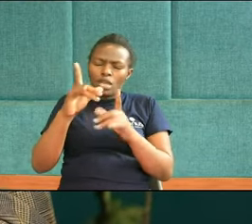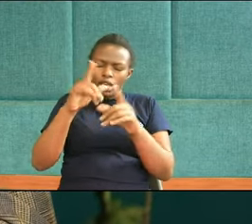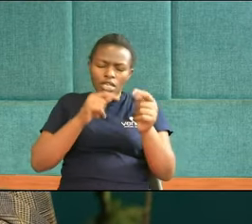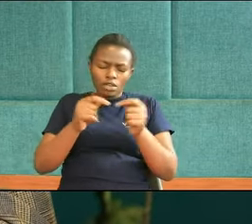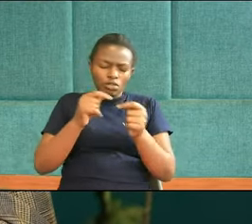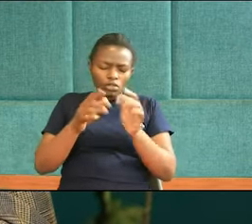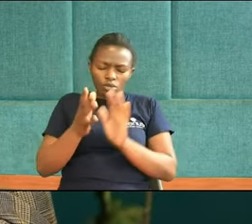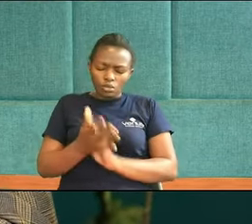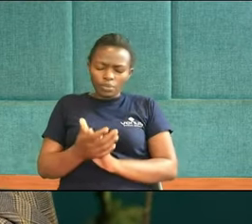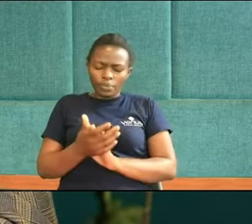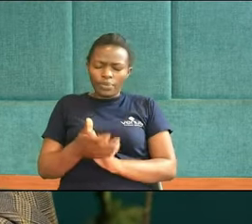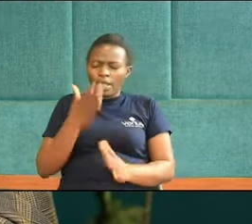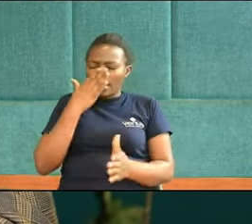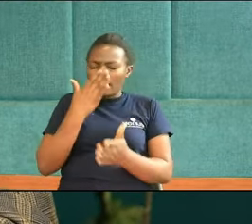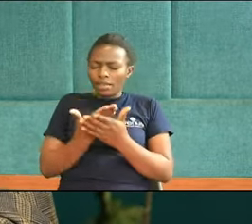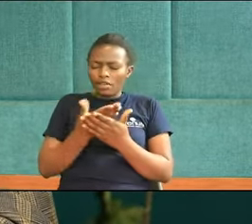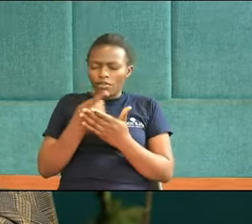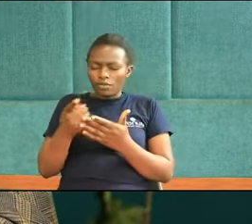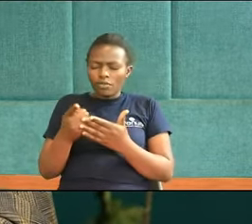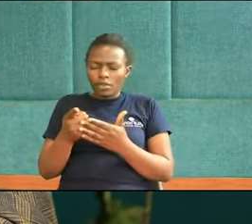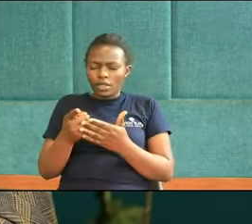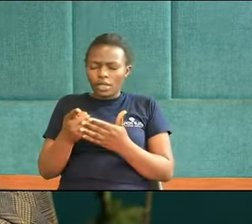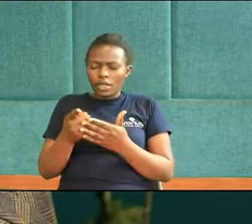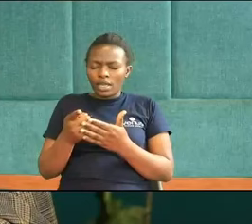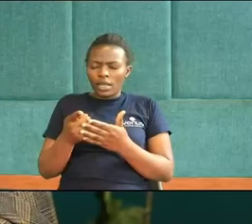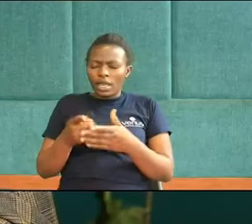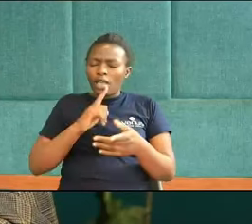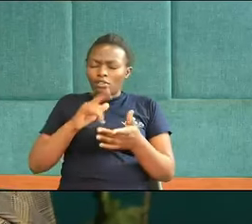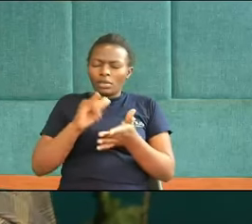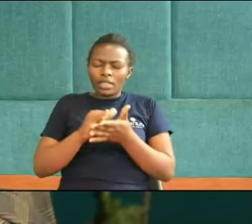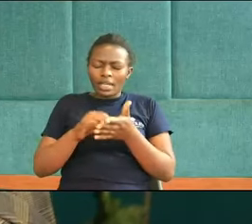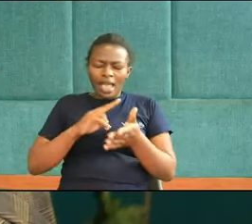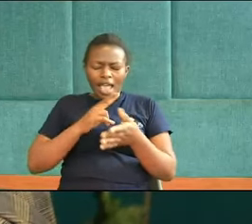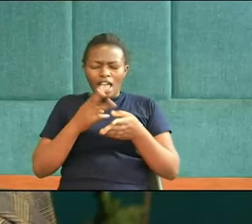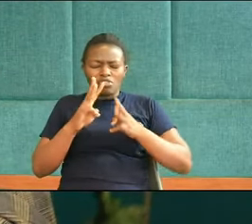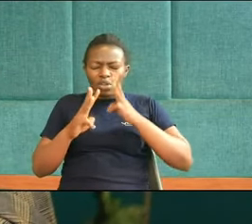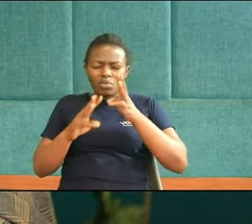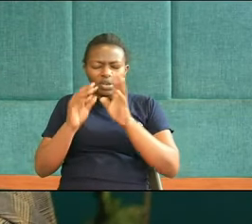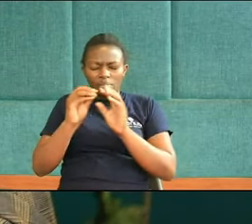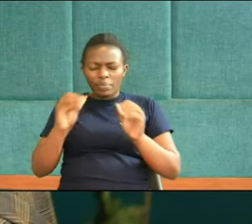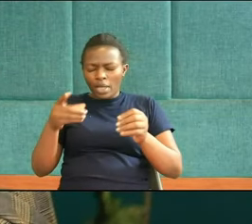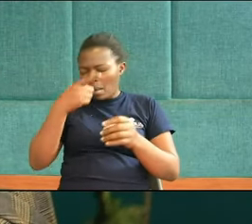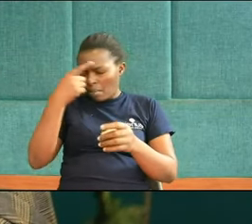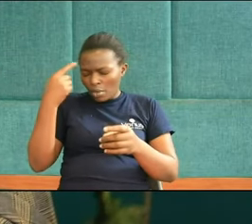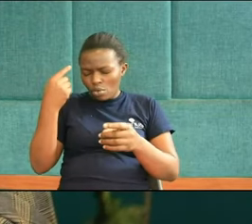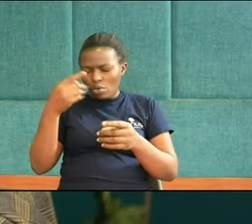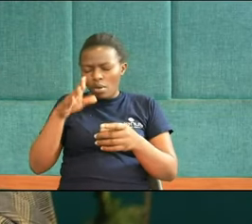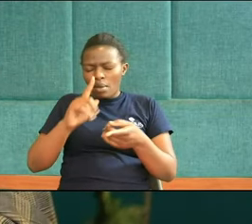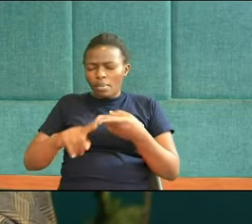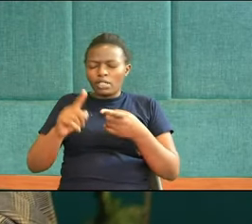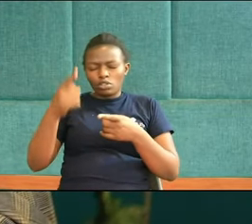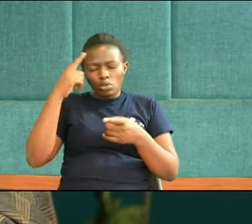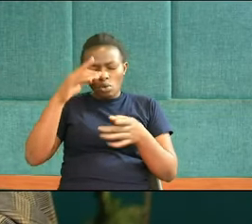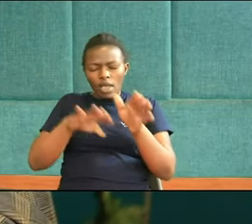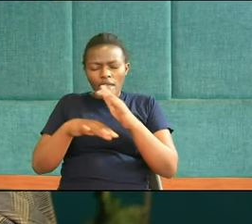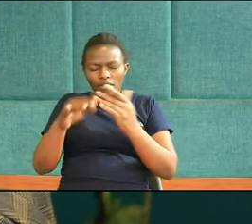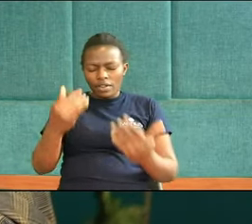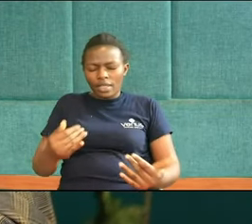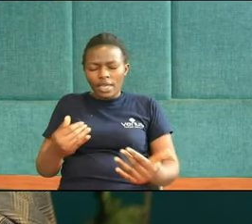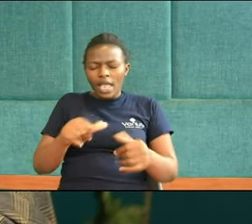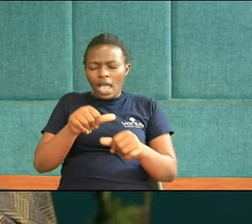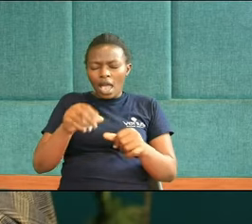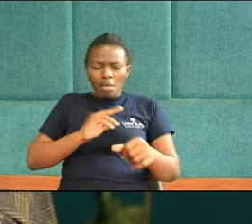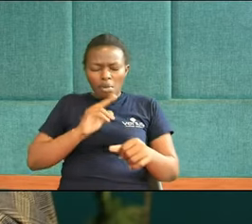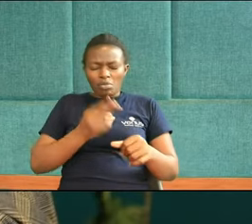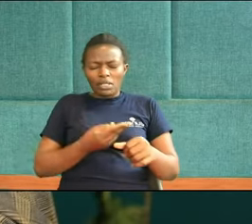Thank you so much Oh Father For the assurance That we need not worry That you know everything Oh Father Not only about us But about our